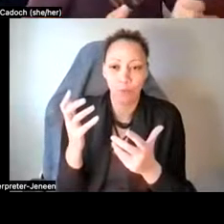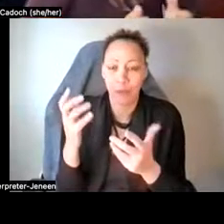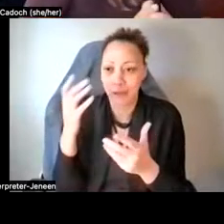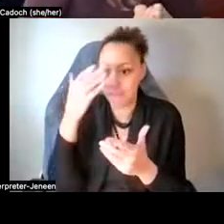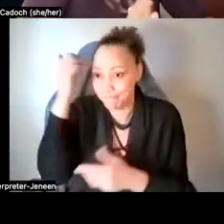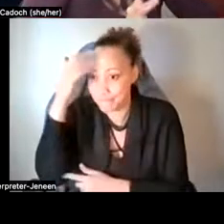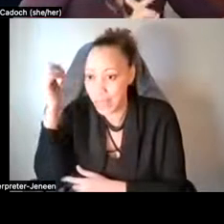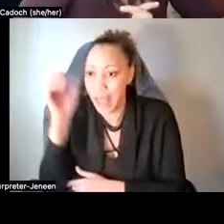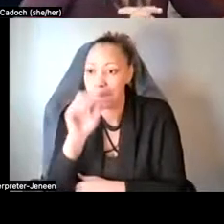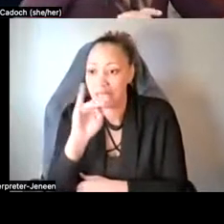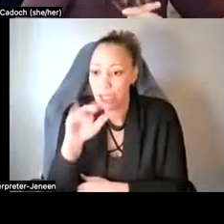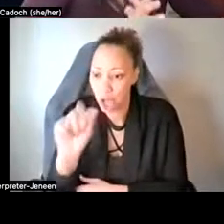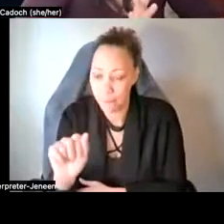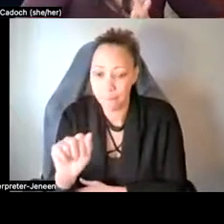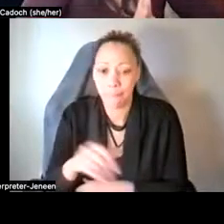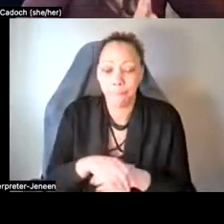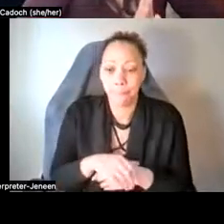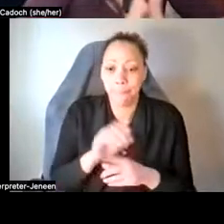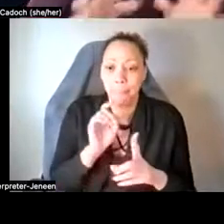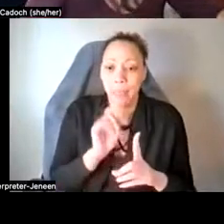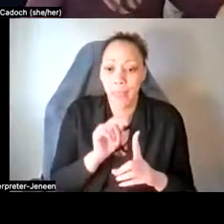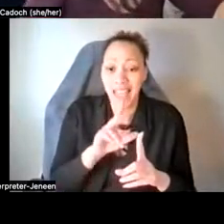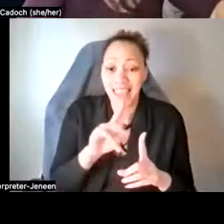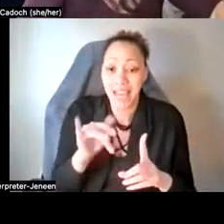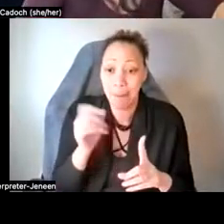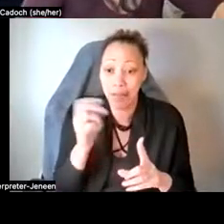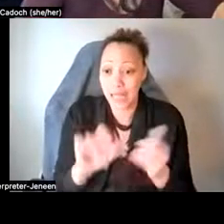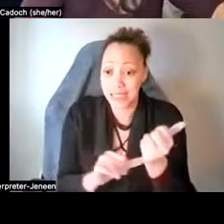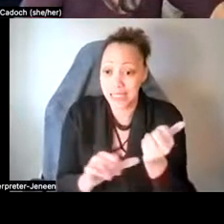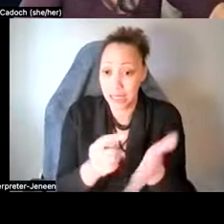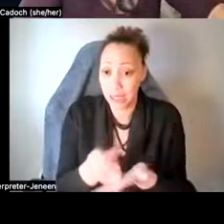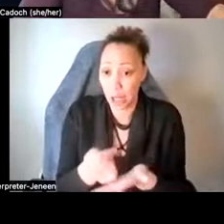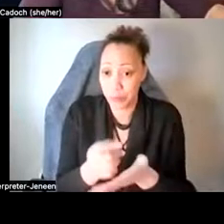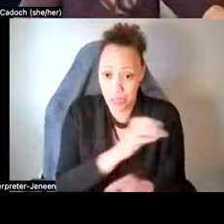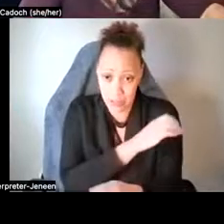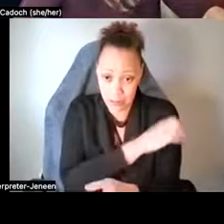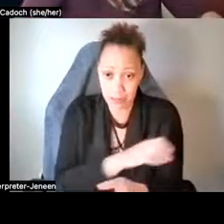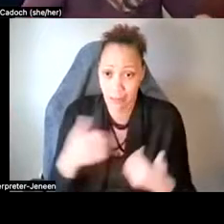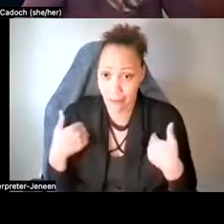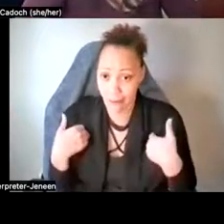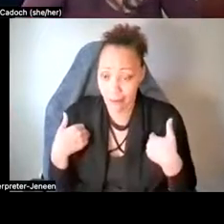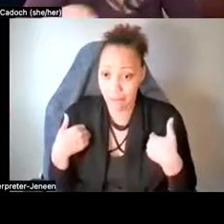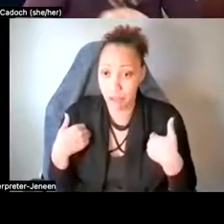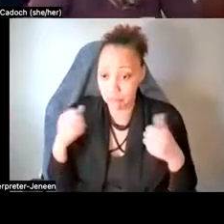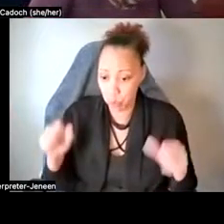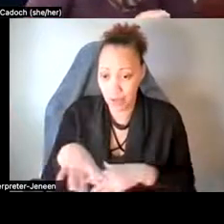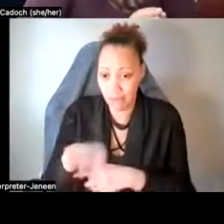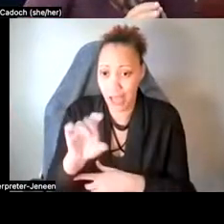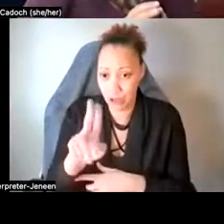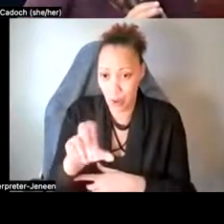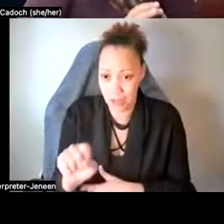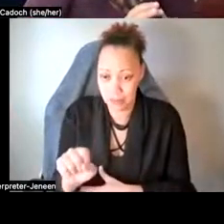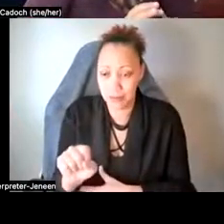so currently, there are such things as ketamine-assisted therapy clinics, um, that you can find in the U.S.